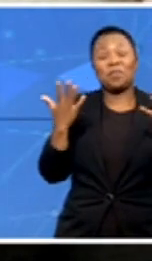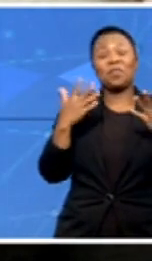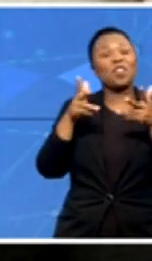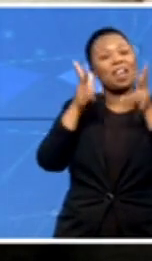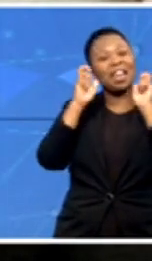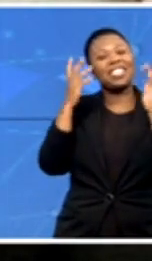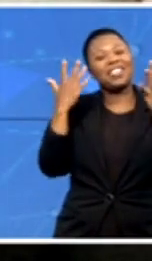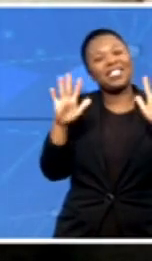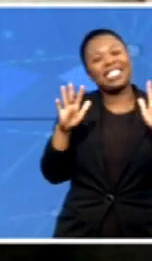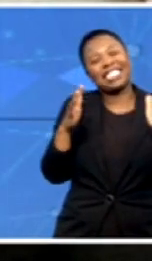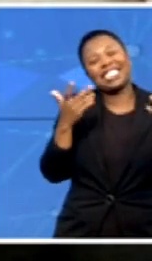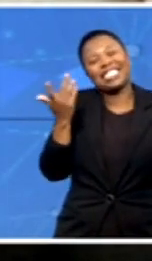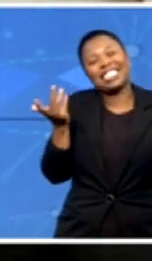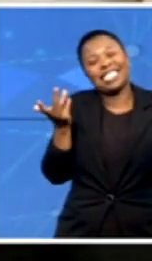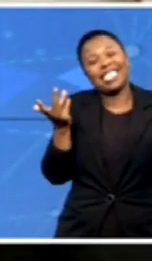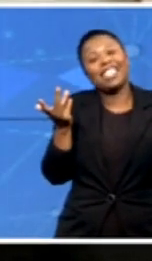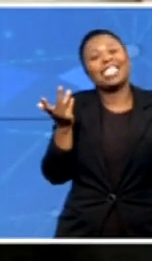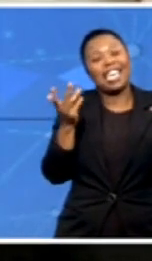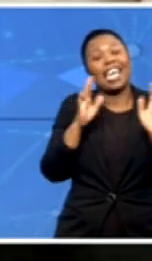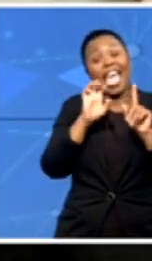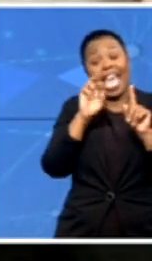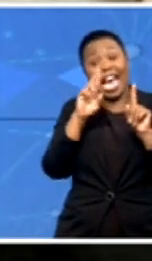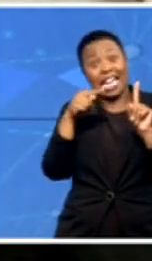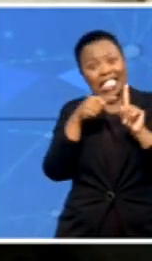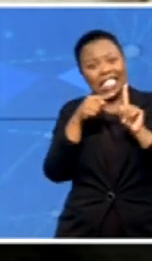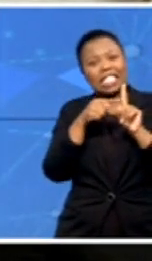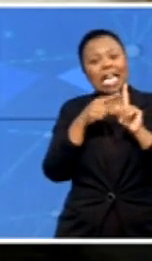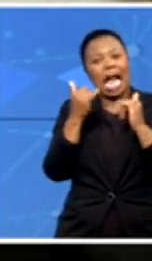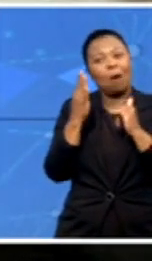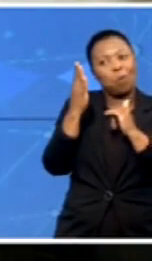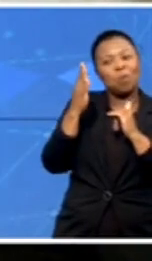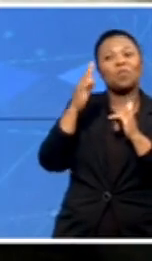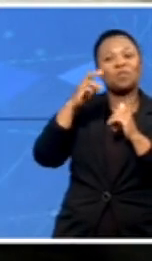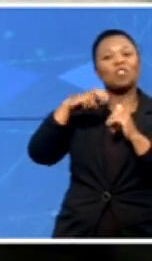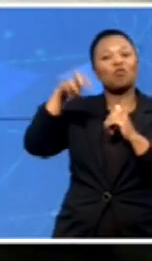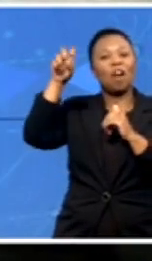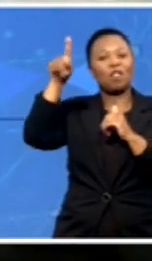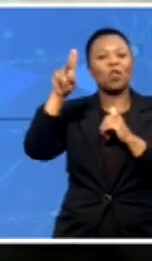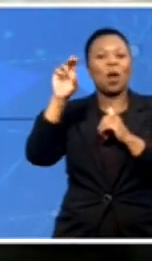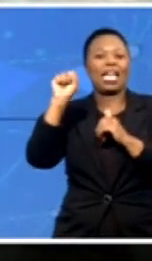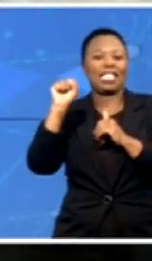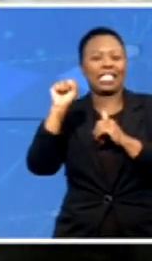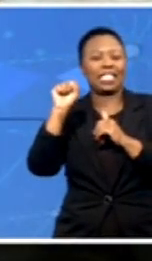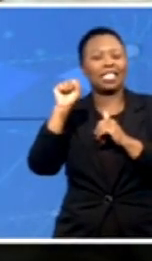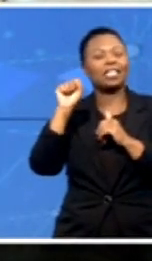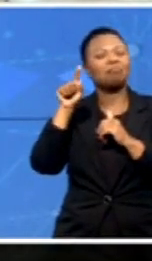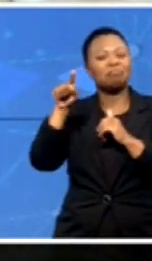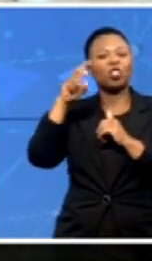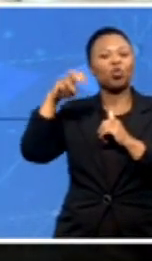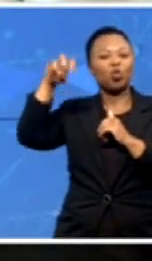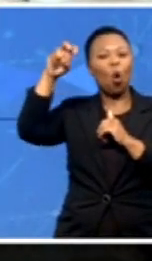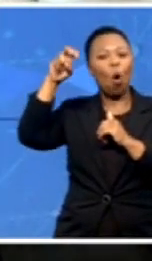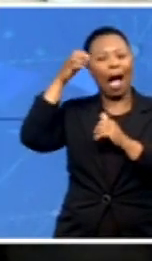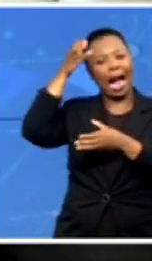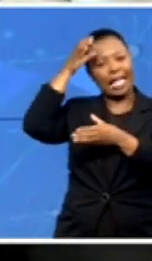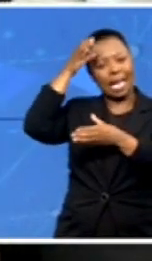Erin is well on her way to the United States of America on that academic tour, and she needs the funding. And